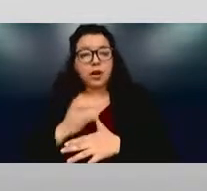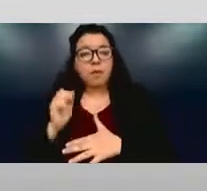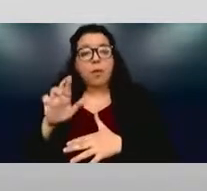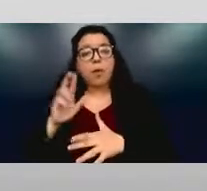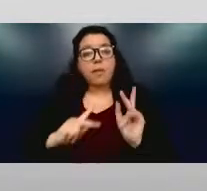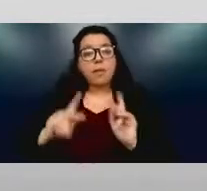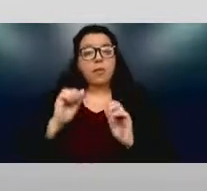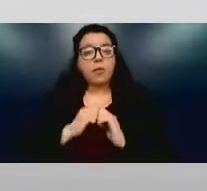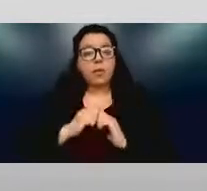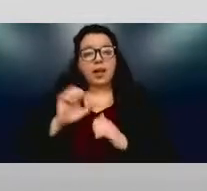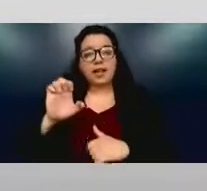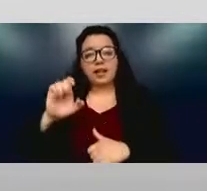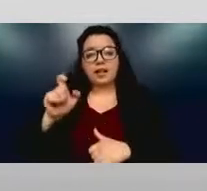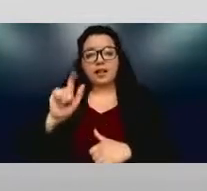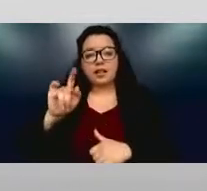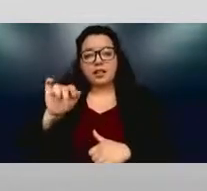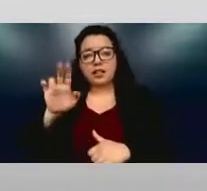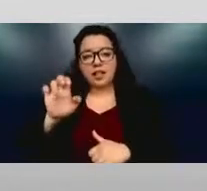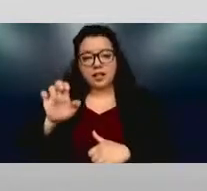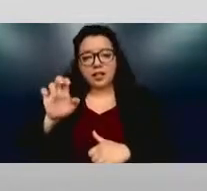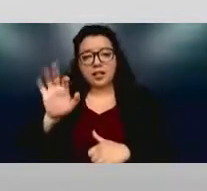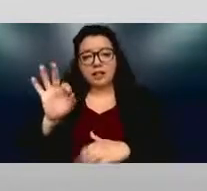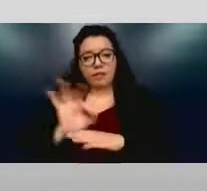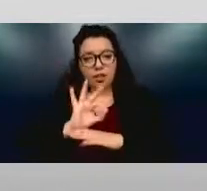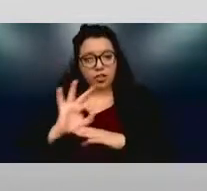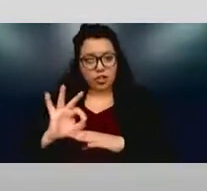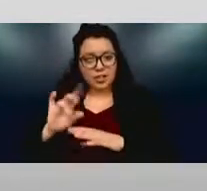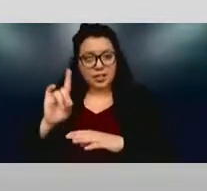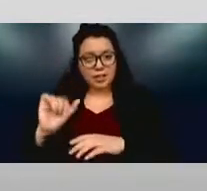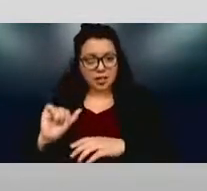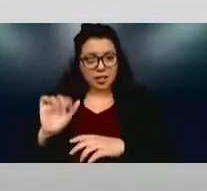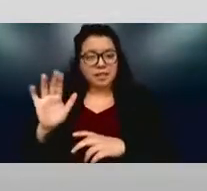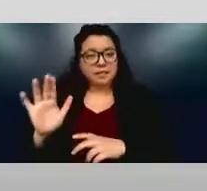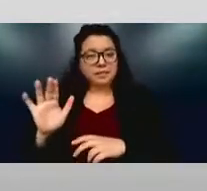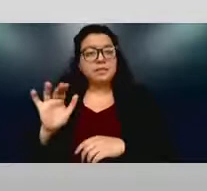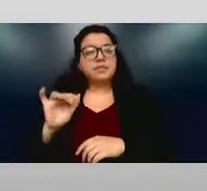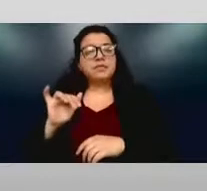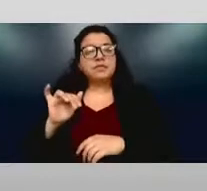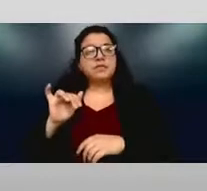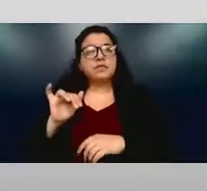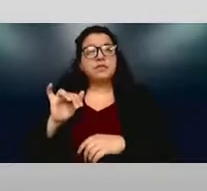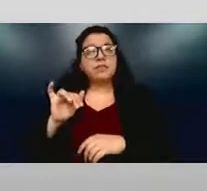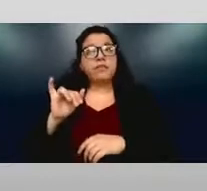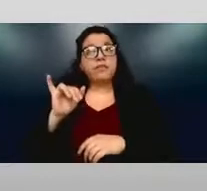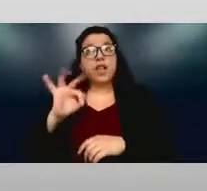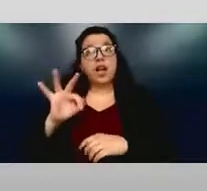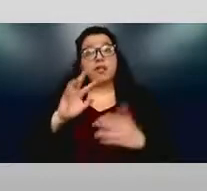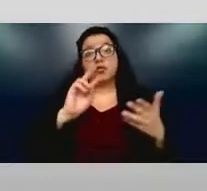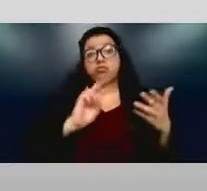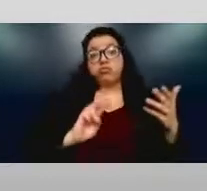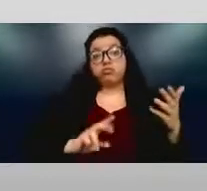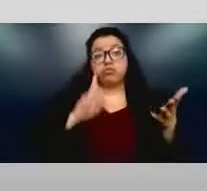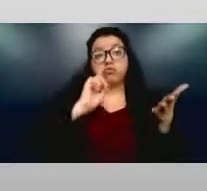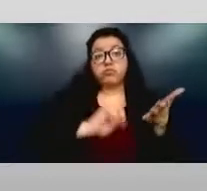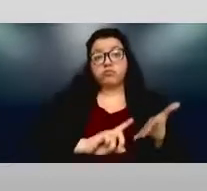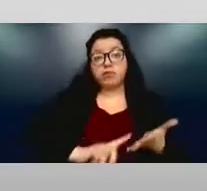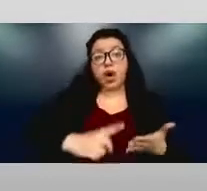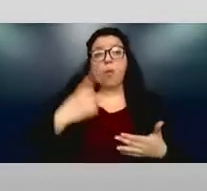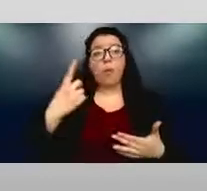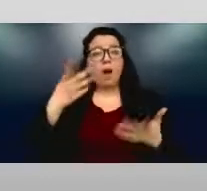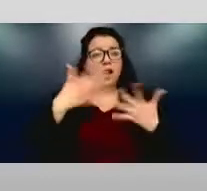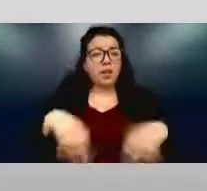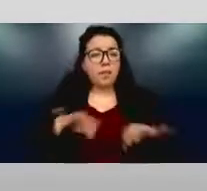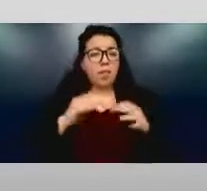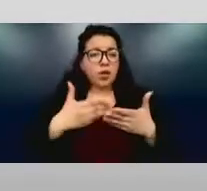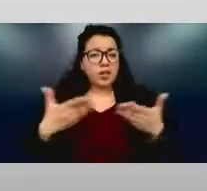unless they have an intersection with another type of disability, one of the, if you do much reading on this, whatever, one key thing that you can do is